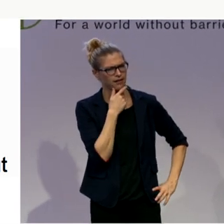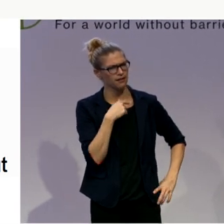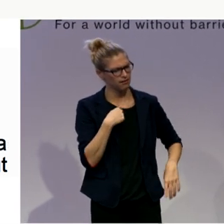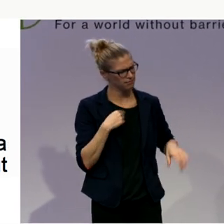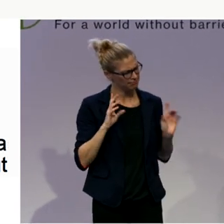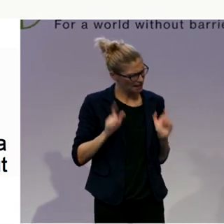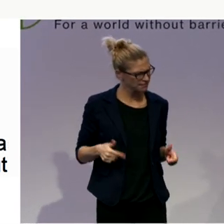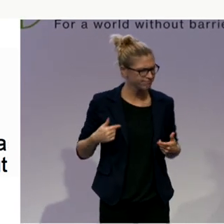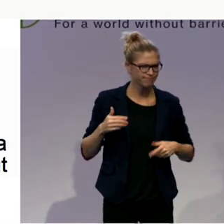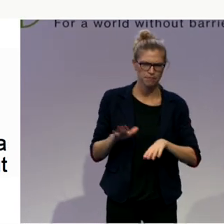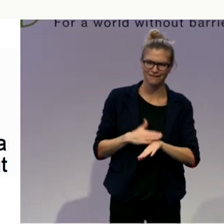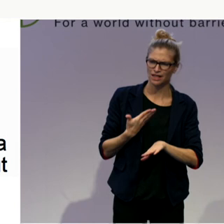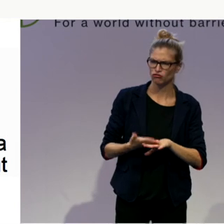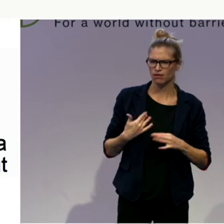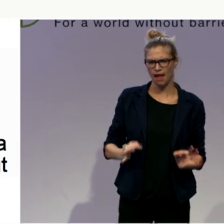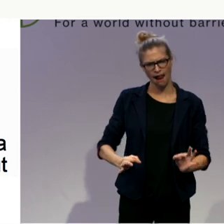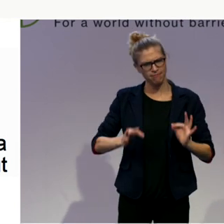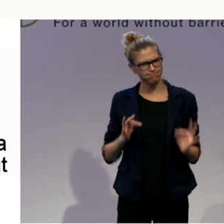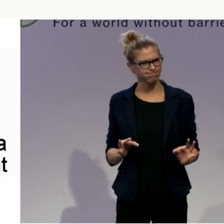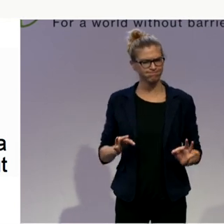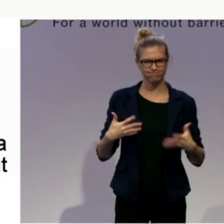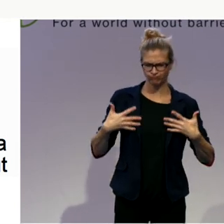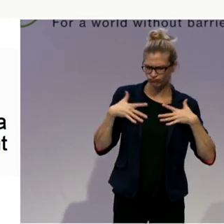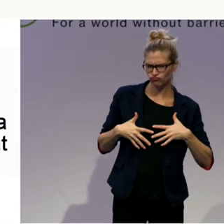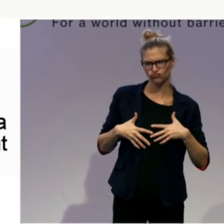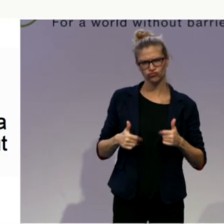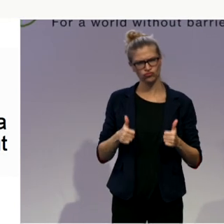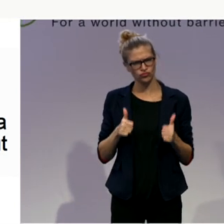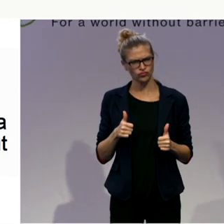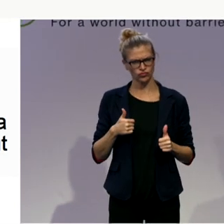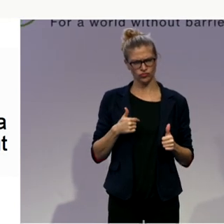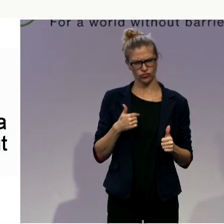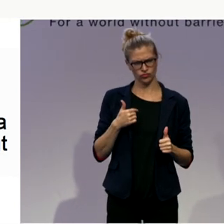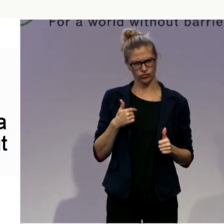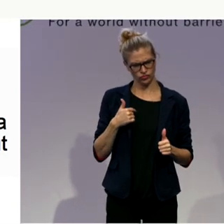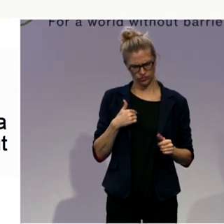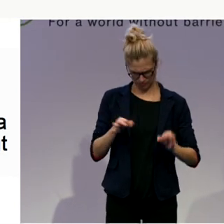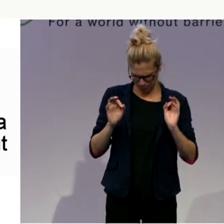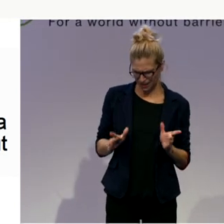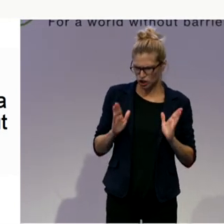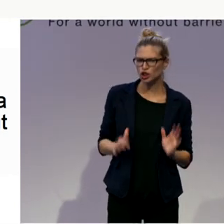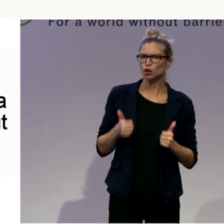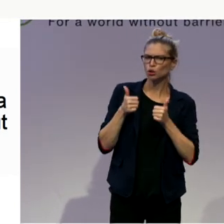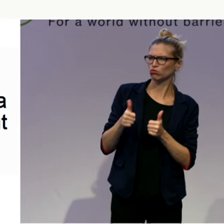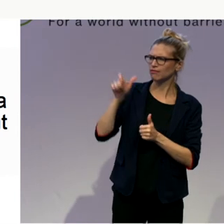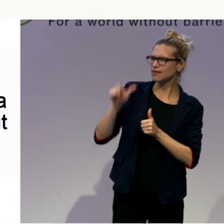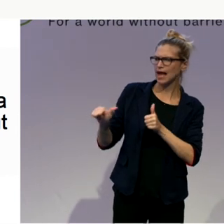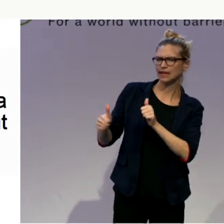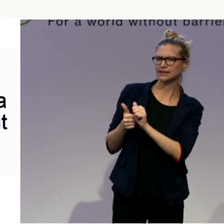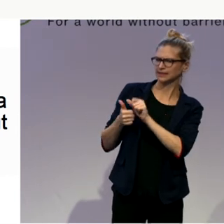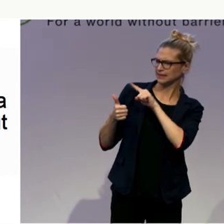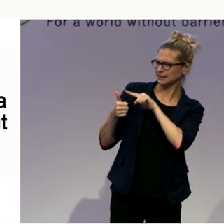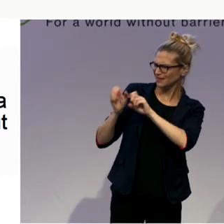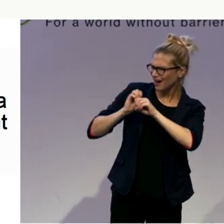the caring industry is so important because the need to be seen as who we are